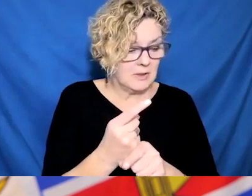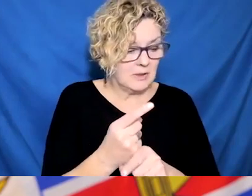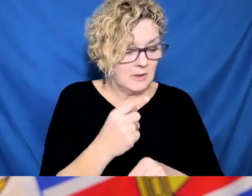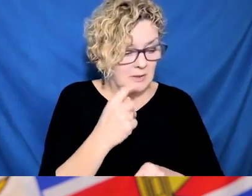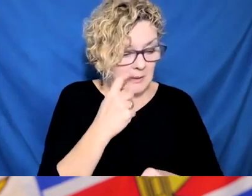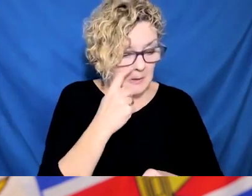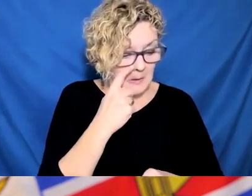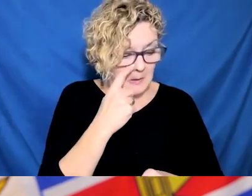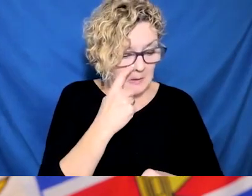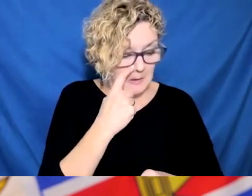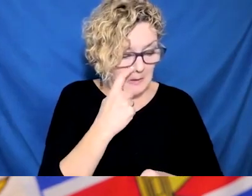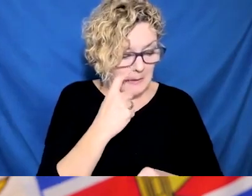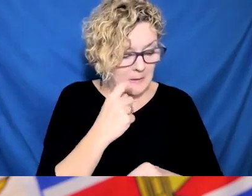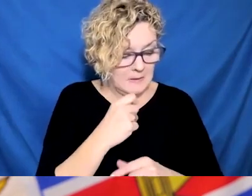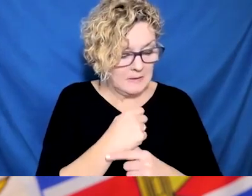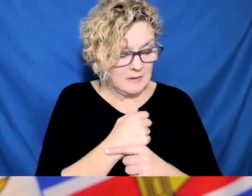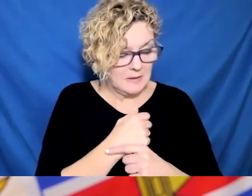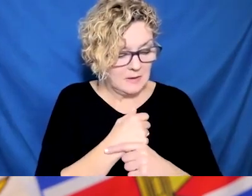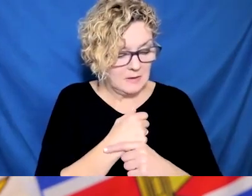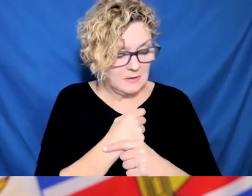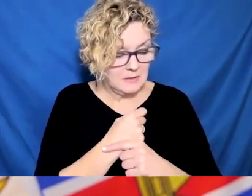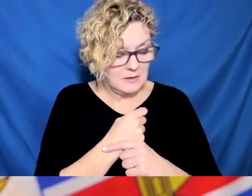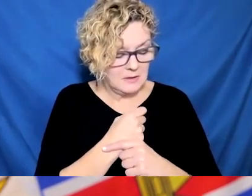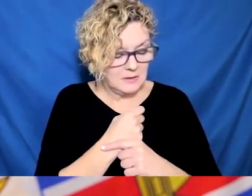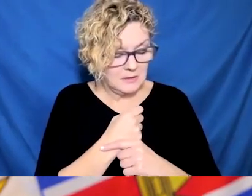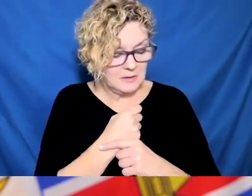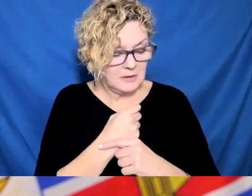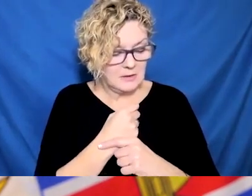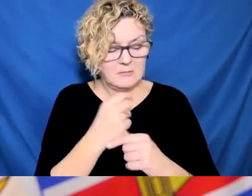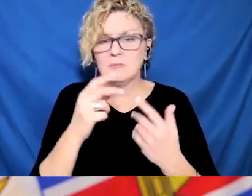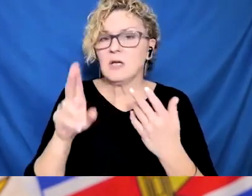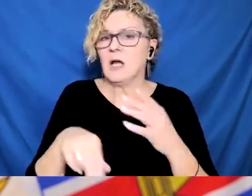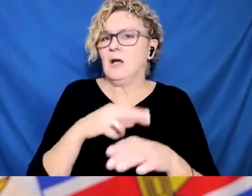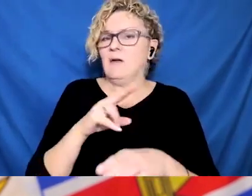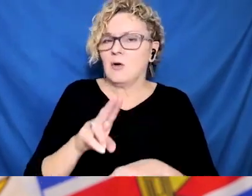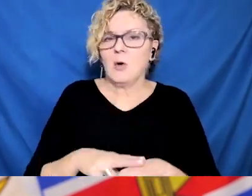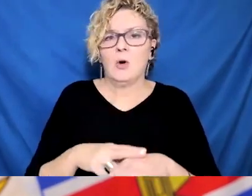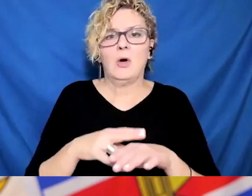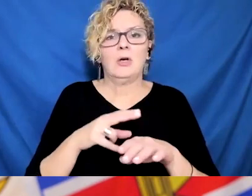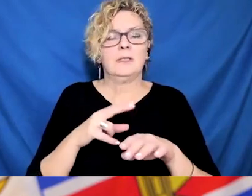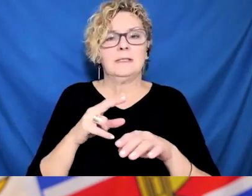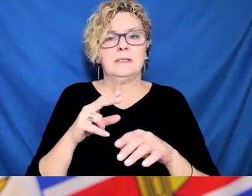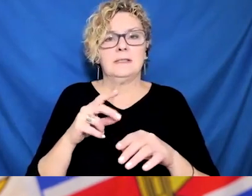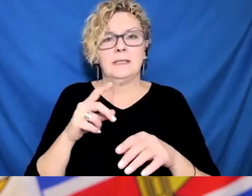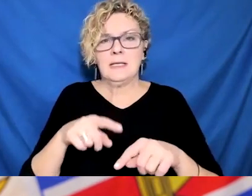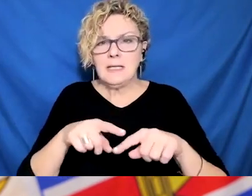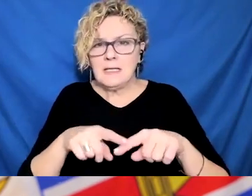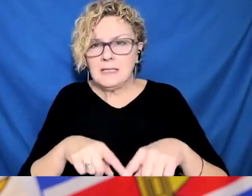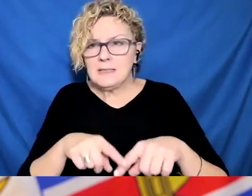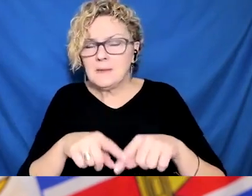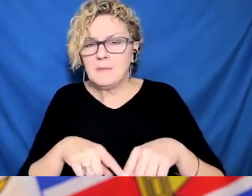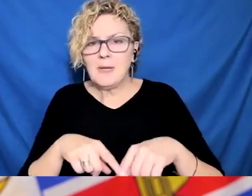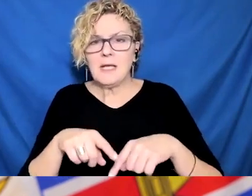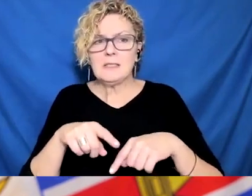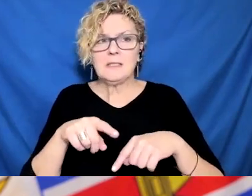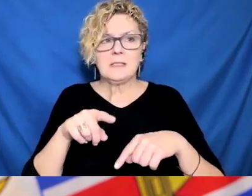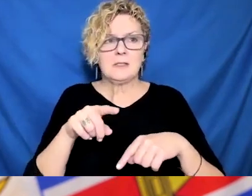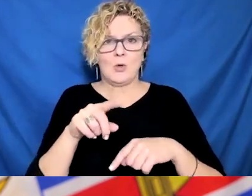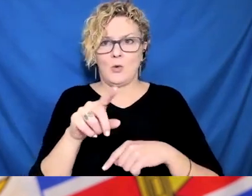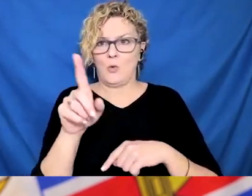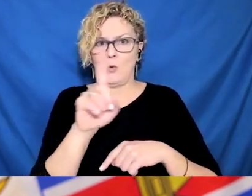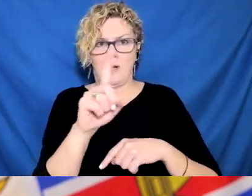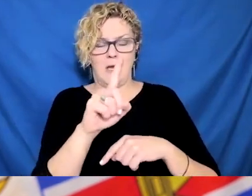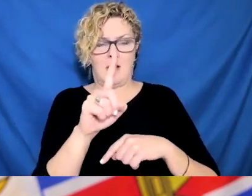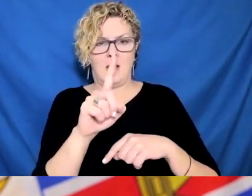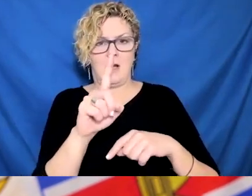I think our challenge was we changed it without letting people know that it was a mistake in the